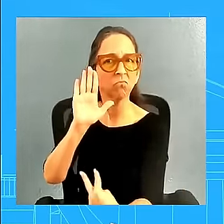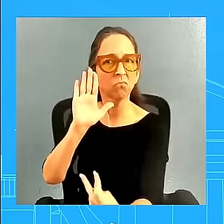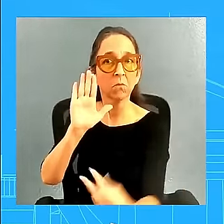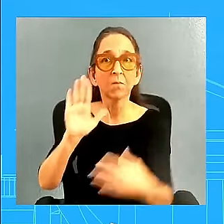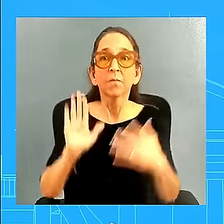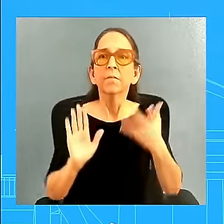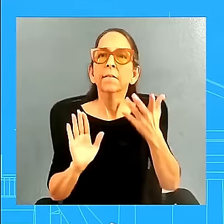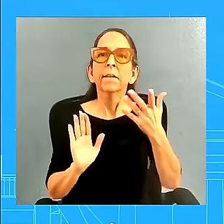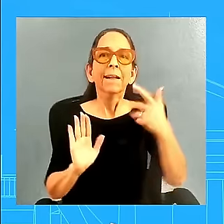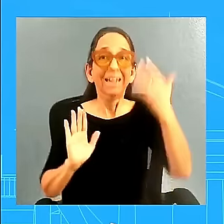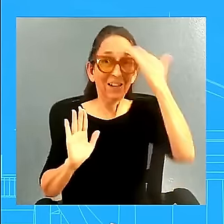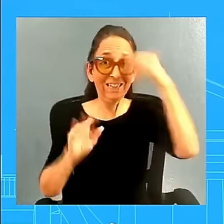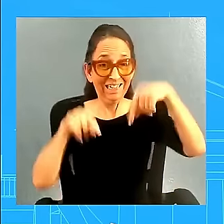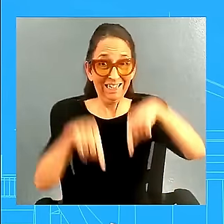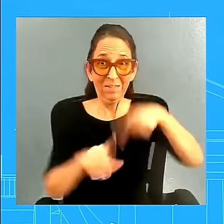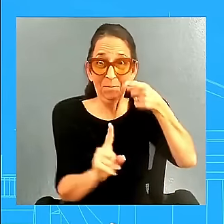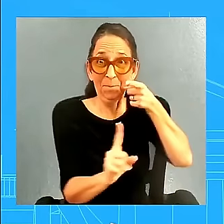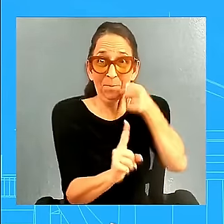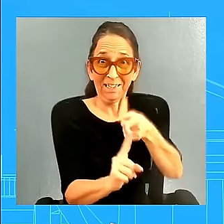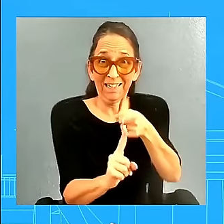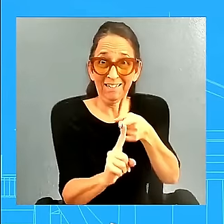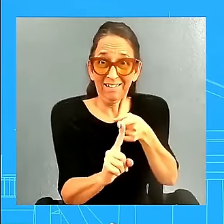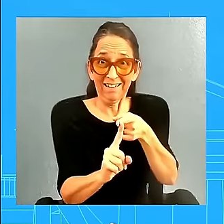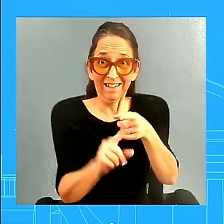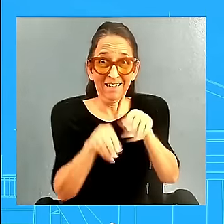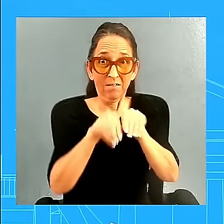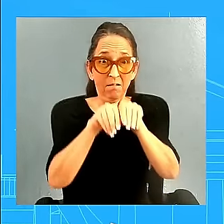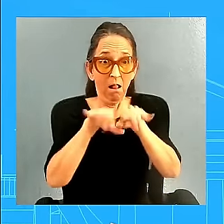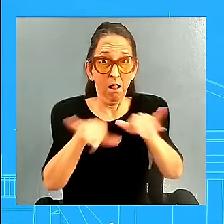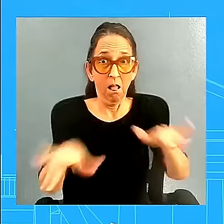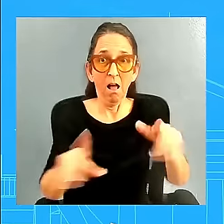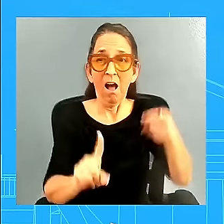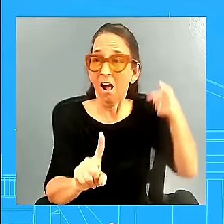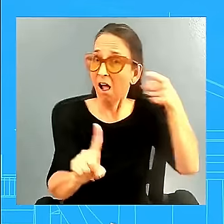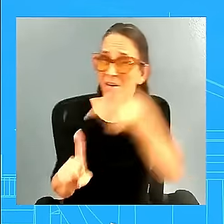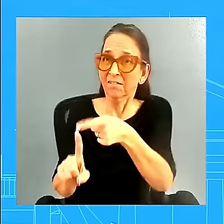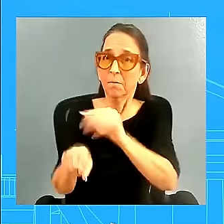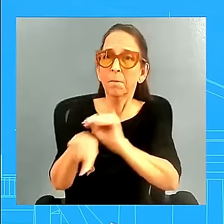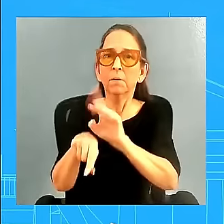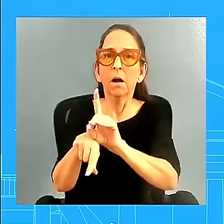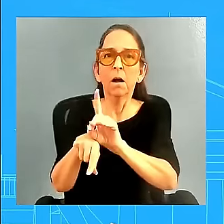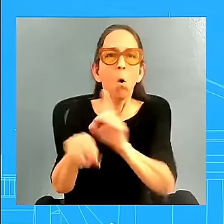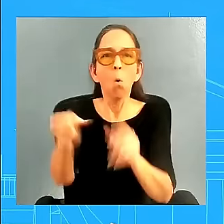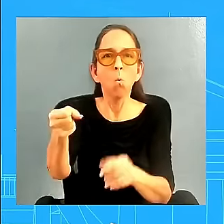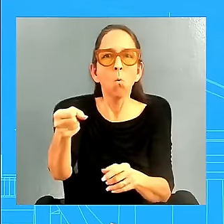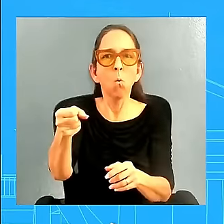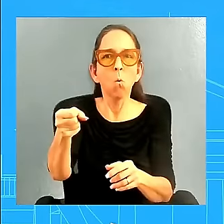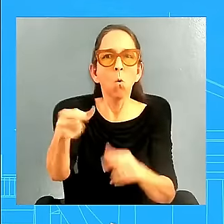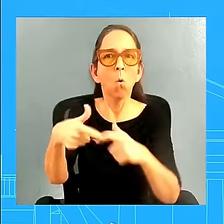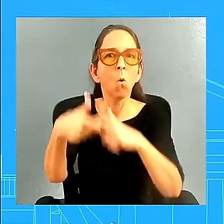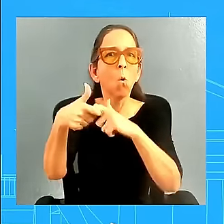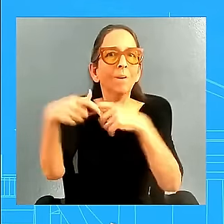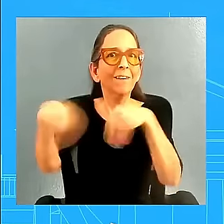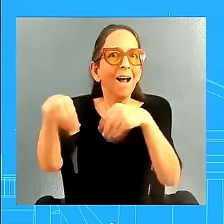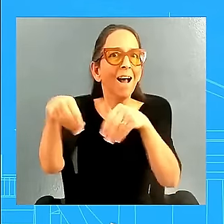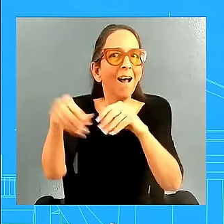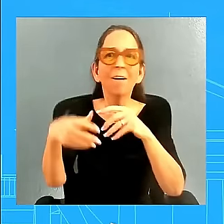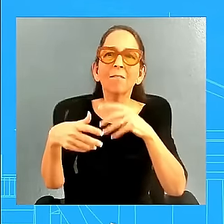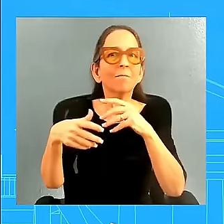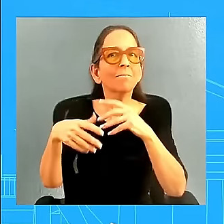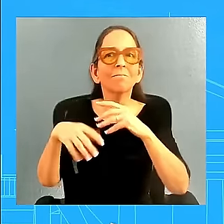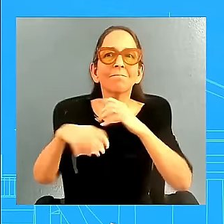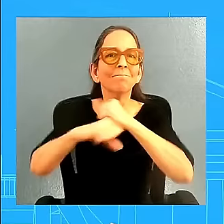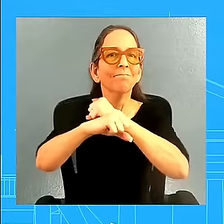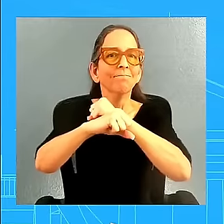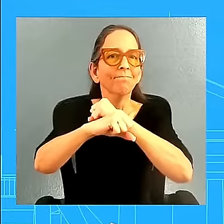McDonald's, I understand that the company has halted sales of product to protect customers. And CDC is certainly in touch with with